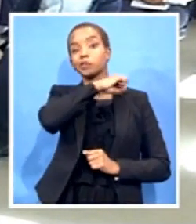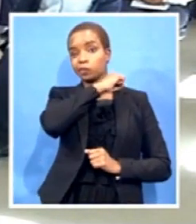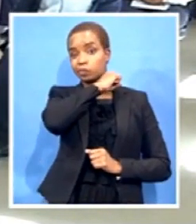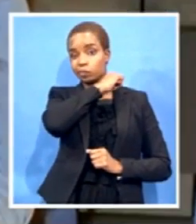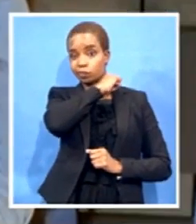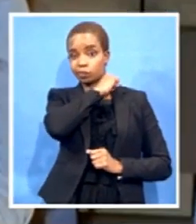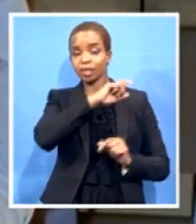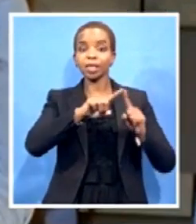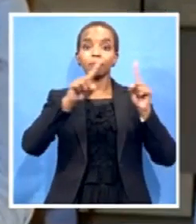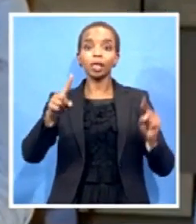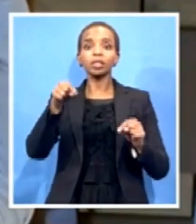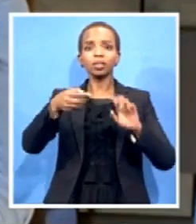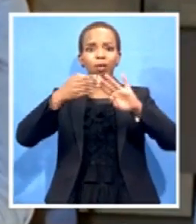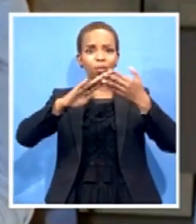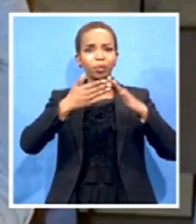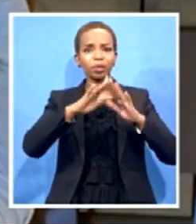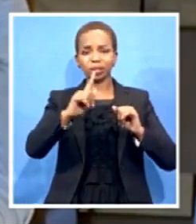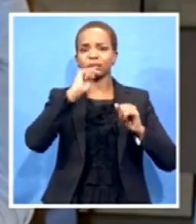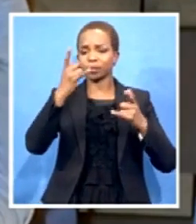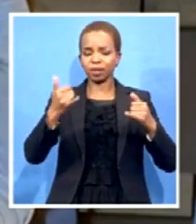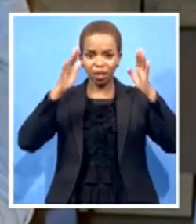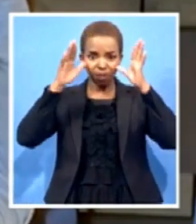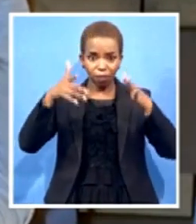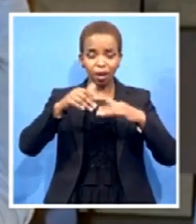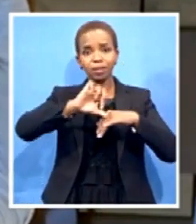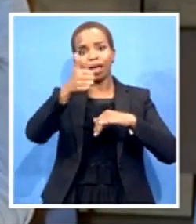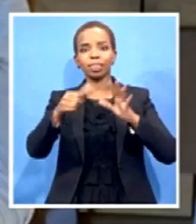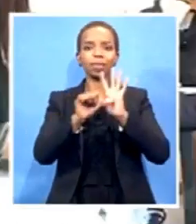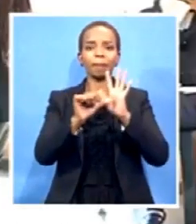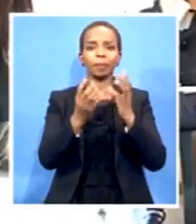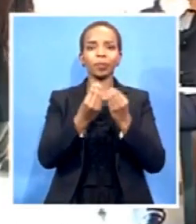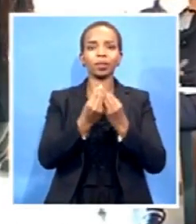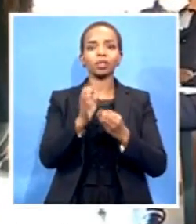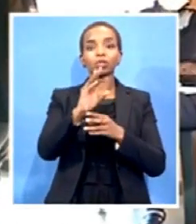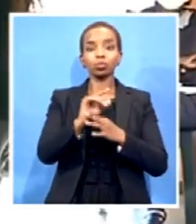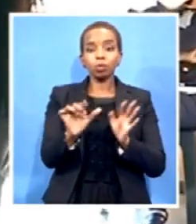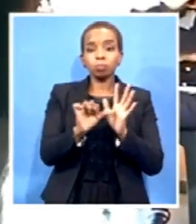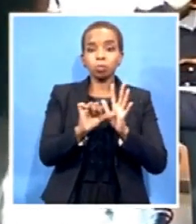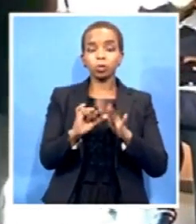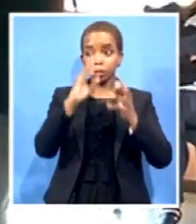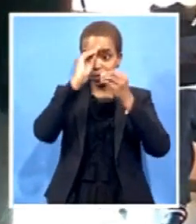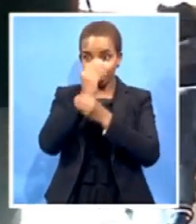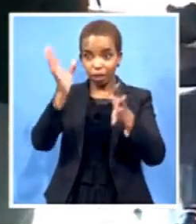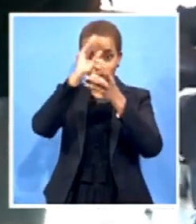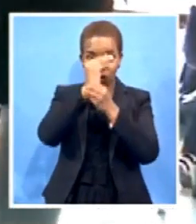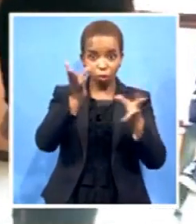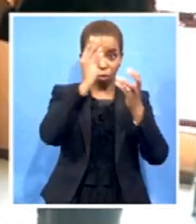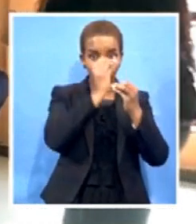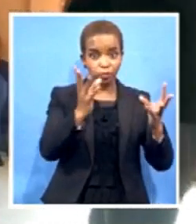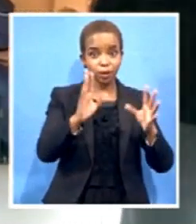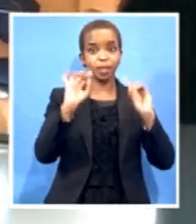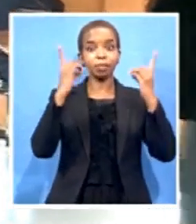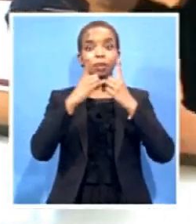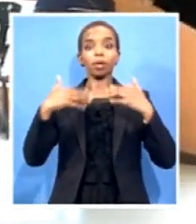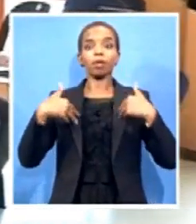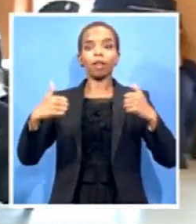and it's critical to be informed. Forty people are being trained by the health department to go door-to-door with all you